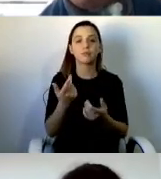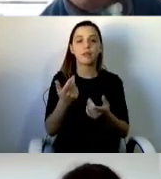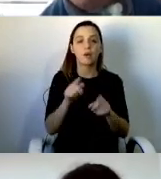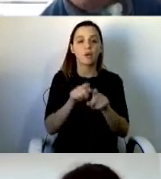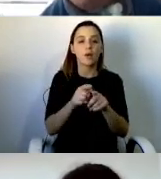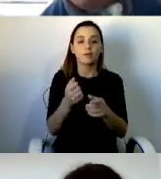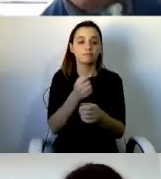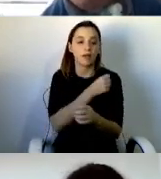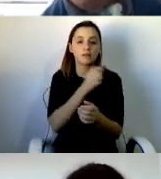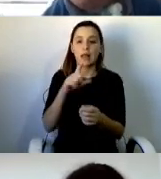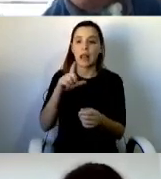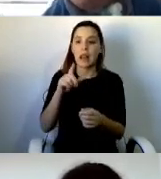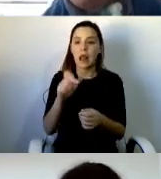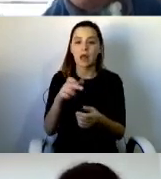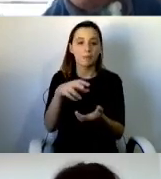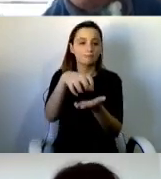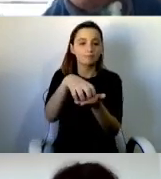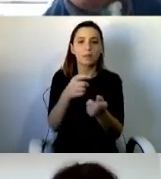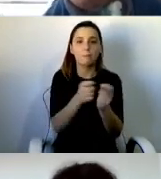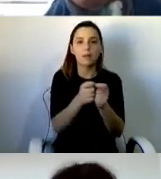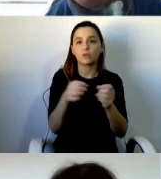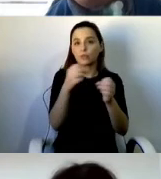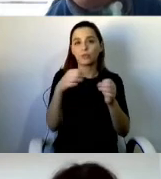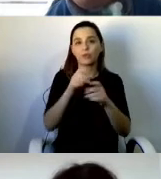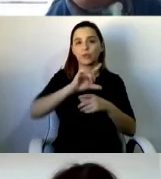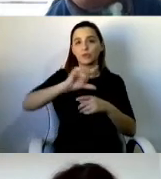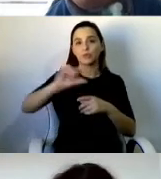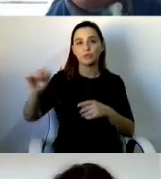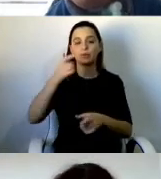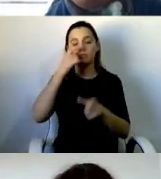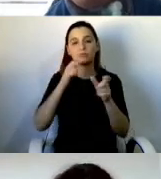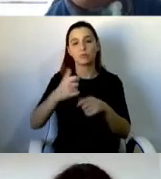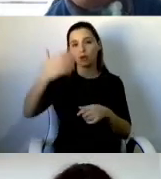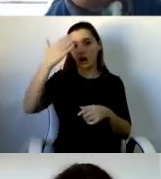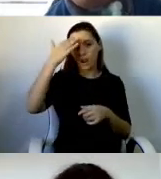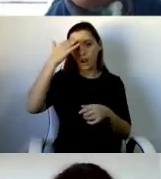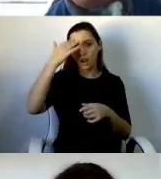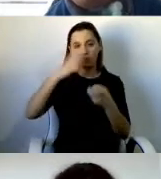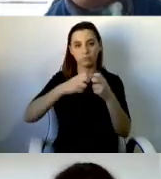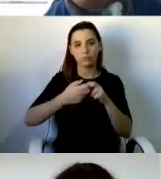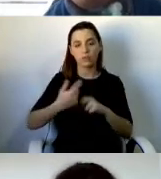And those with mental health diagnosis may be sent a long way away for treatment.